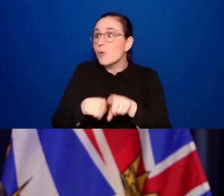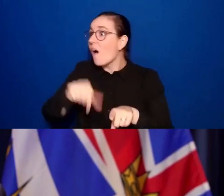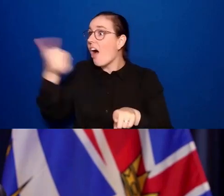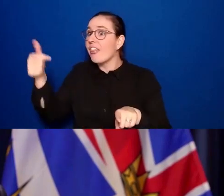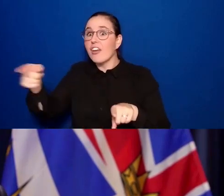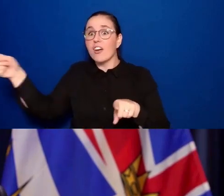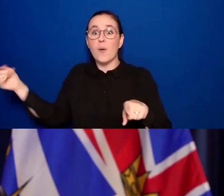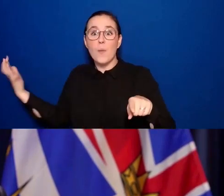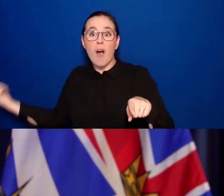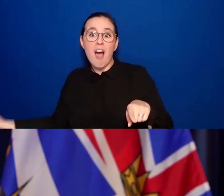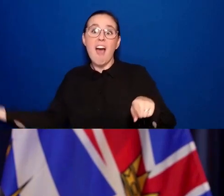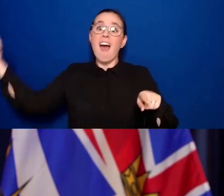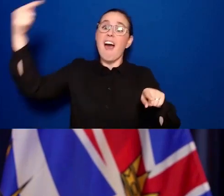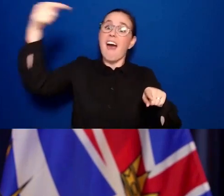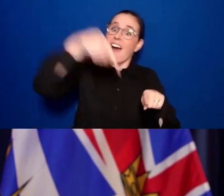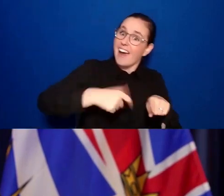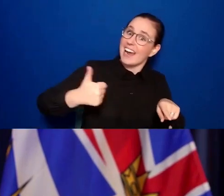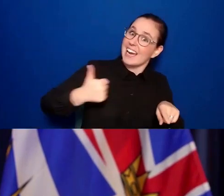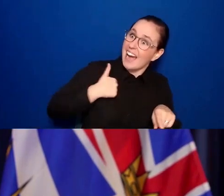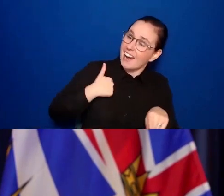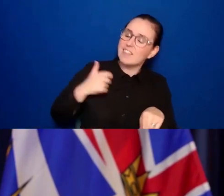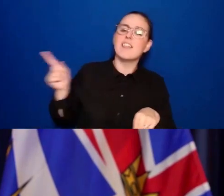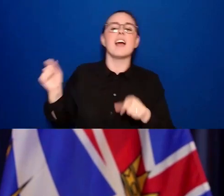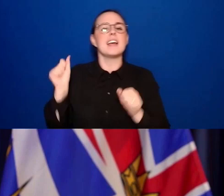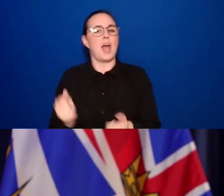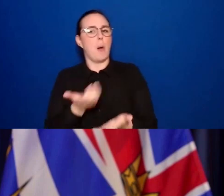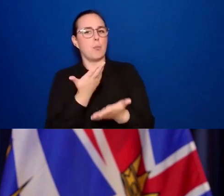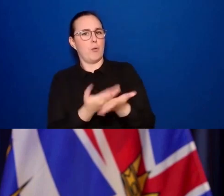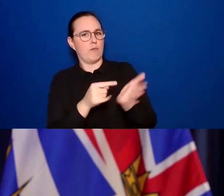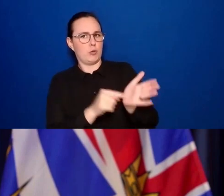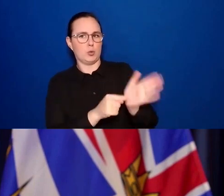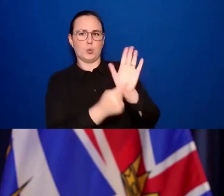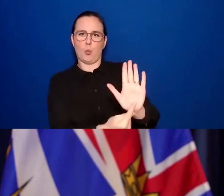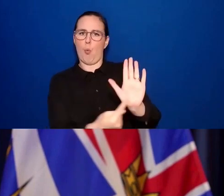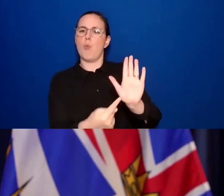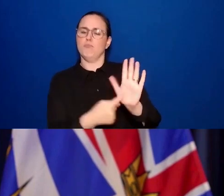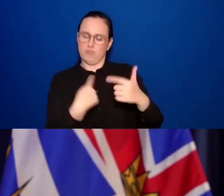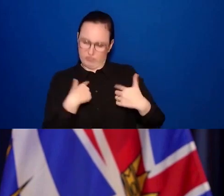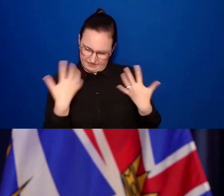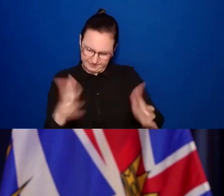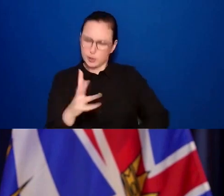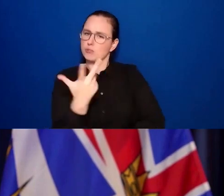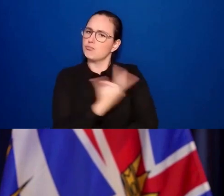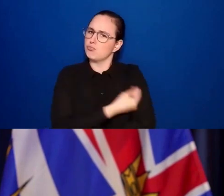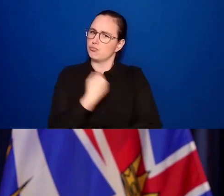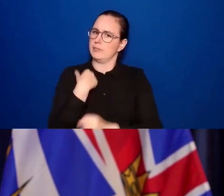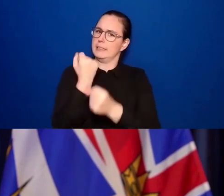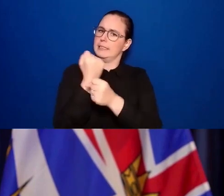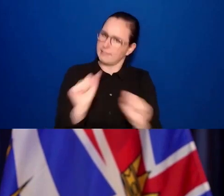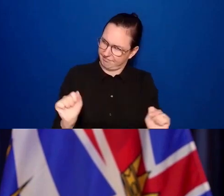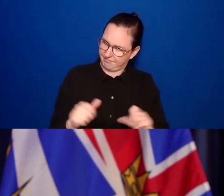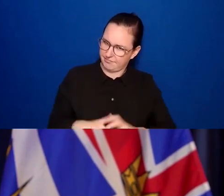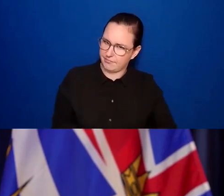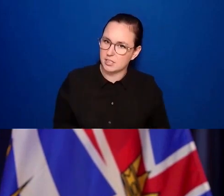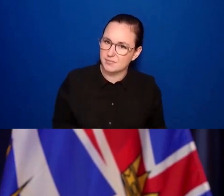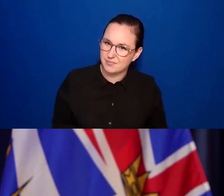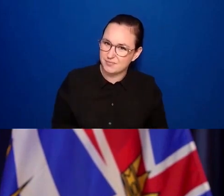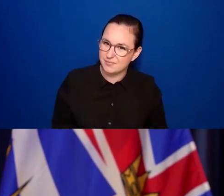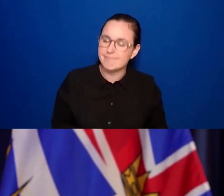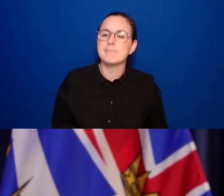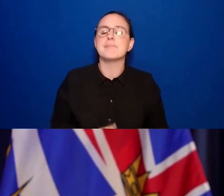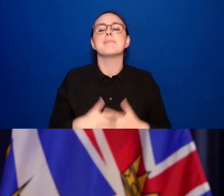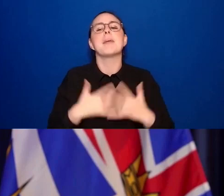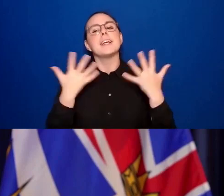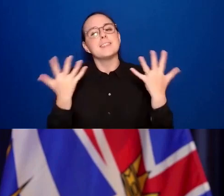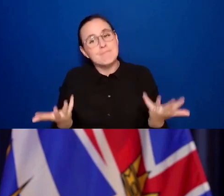and their loved ones by getting two vaccines. But we have seen an unacceptable surge in COVID cases,